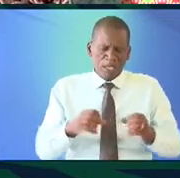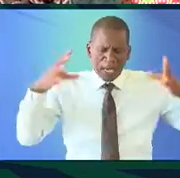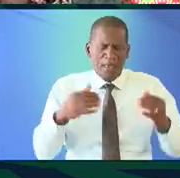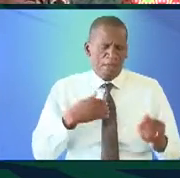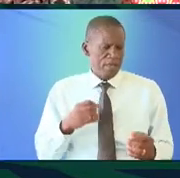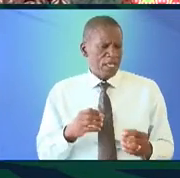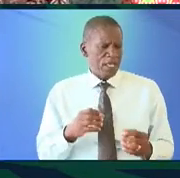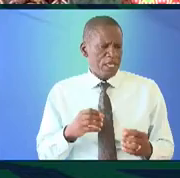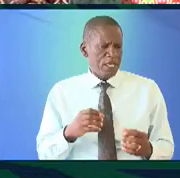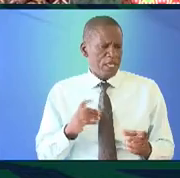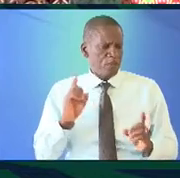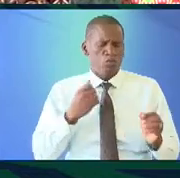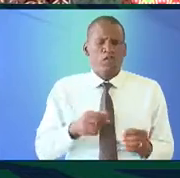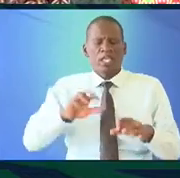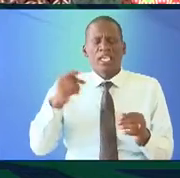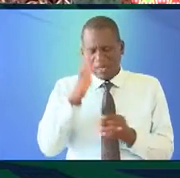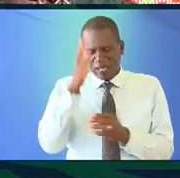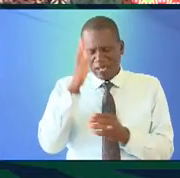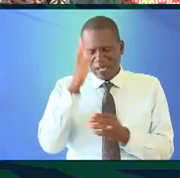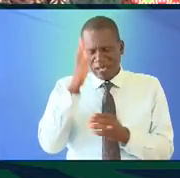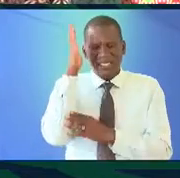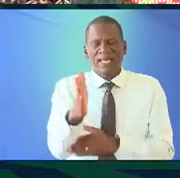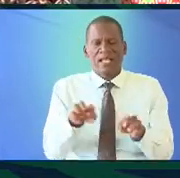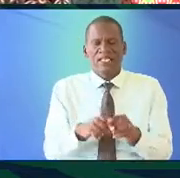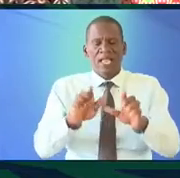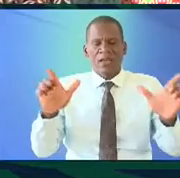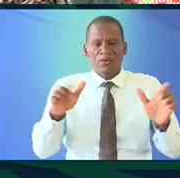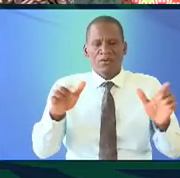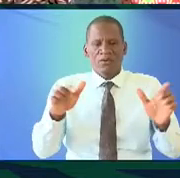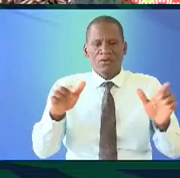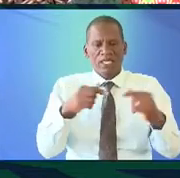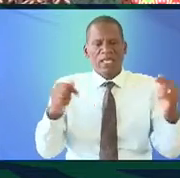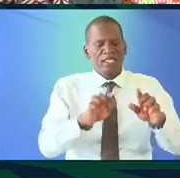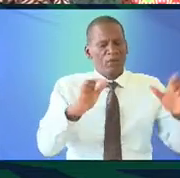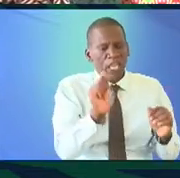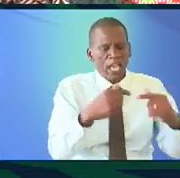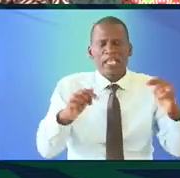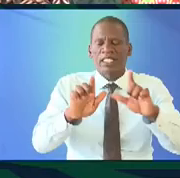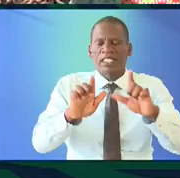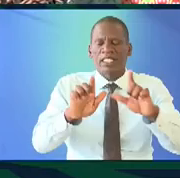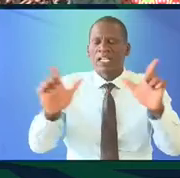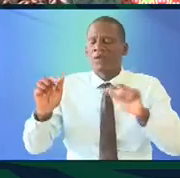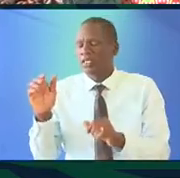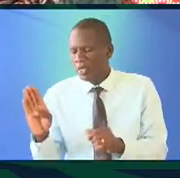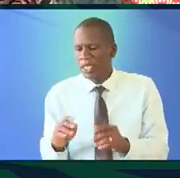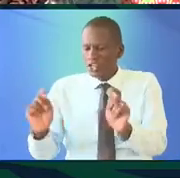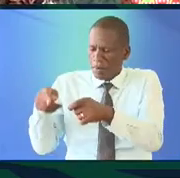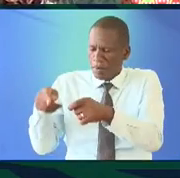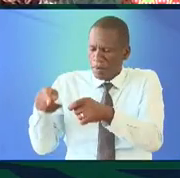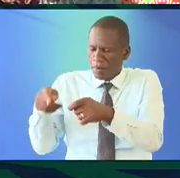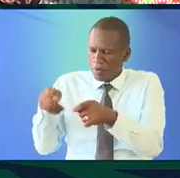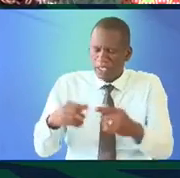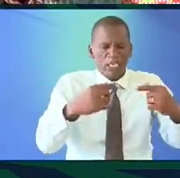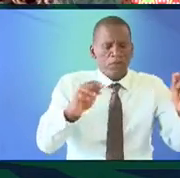because I'm afraid in Kenya we deal it very very straightforwardly as oh yeah language A versus language B ethnicity A